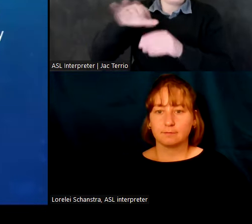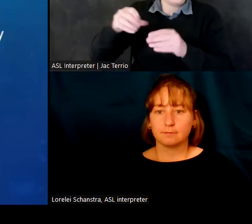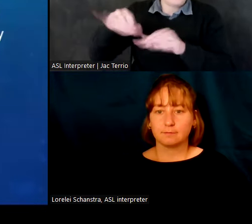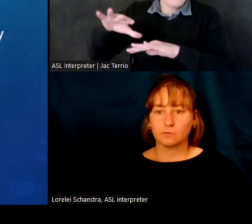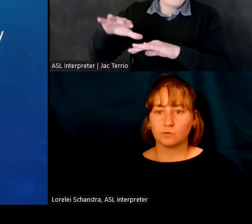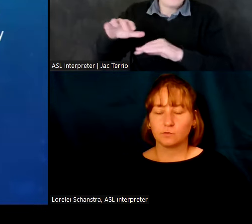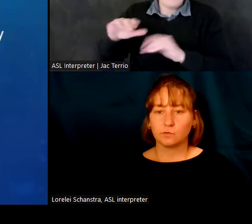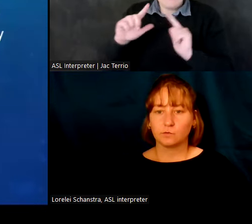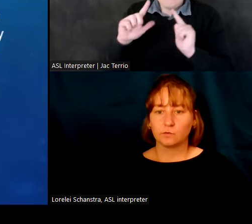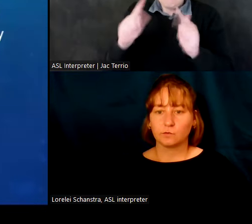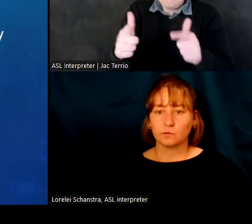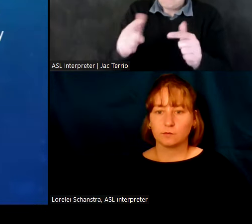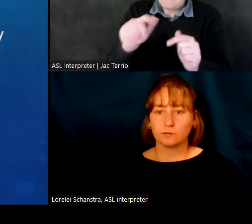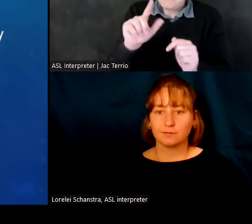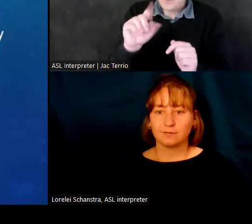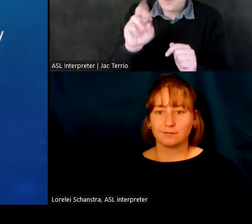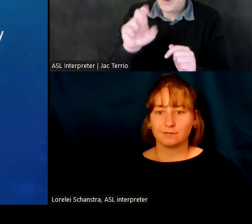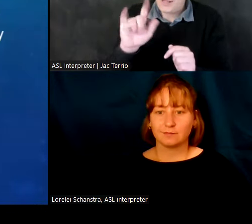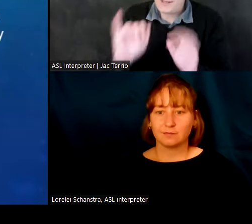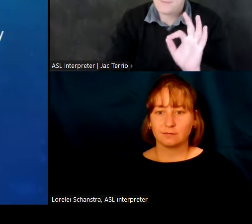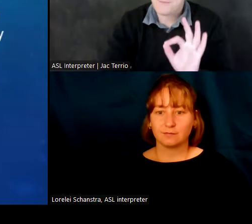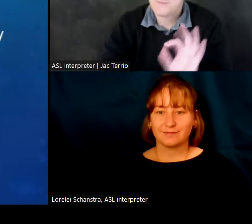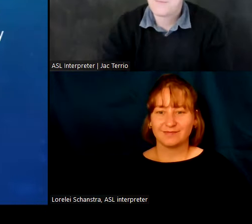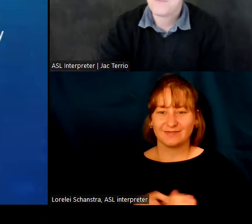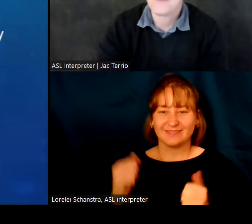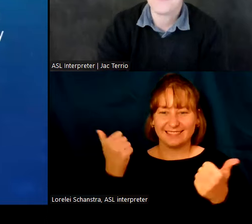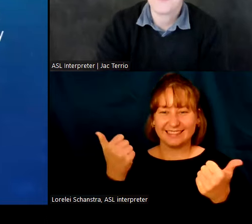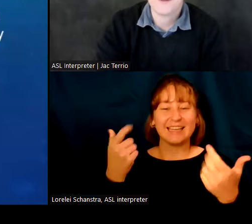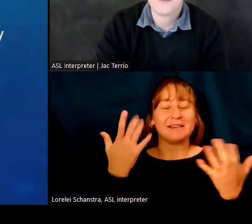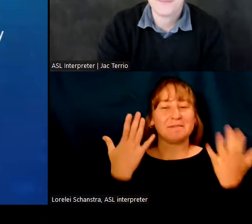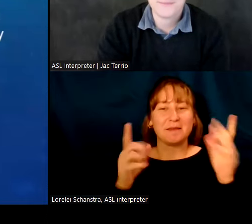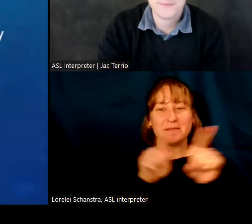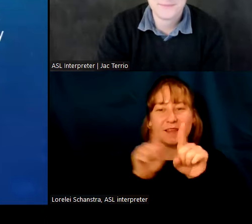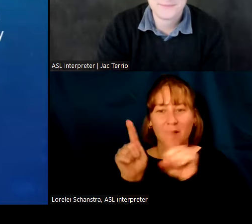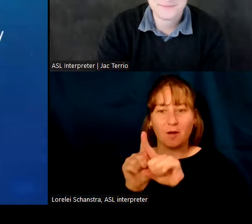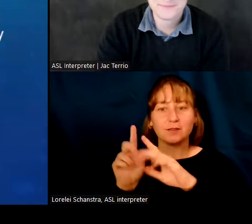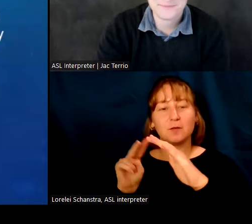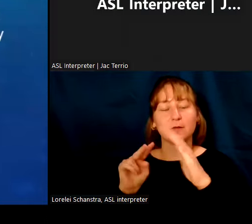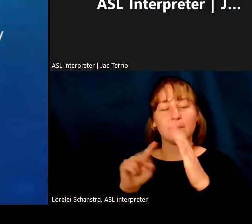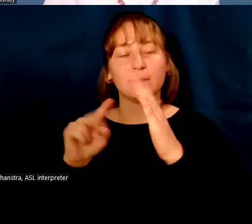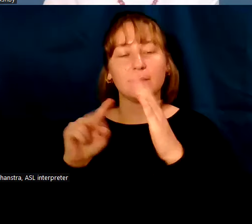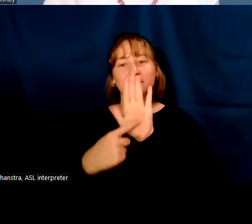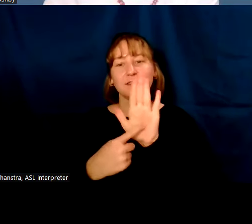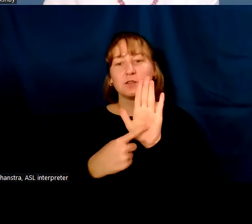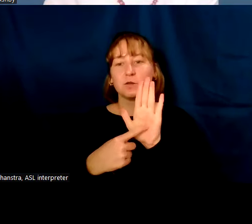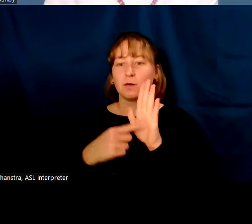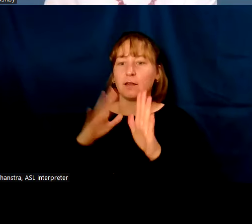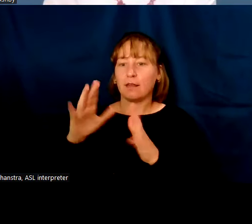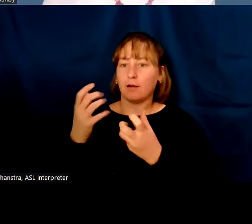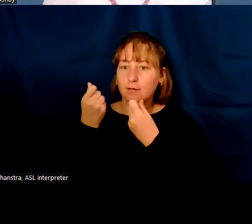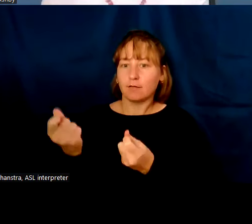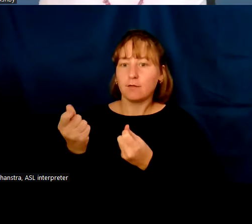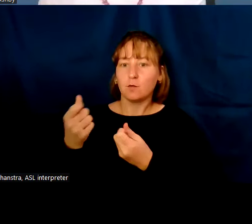And perhaps also an allusion to the intense religiosity of these people that Greek